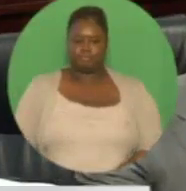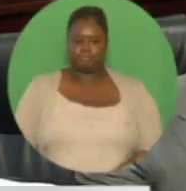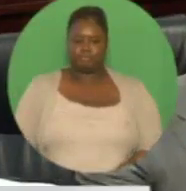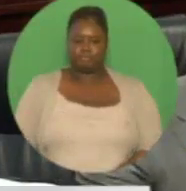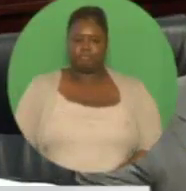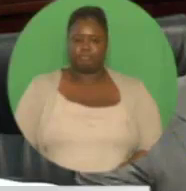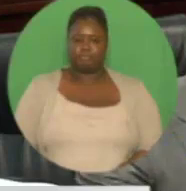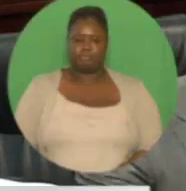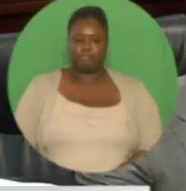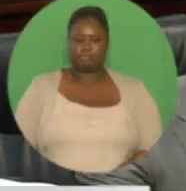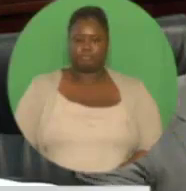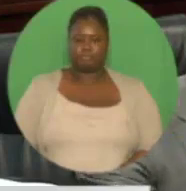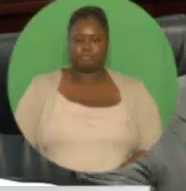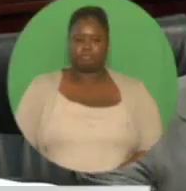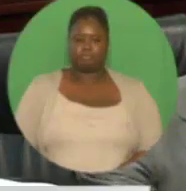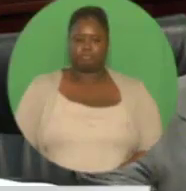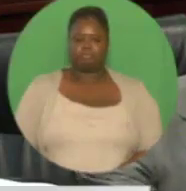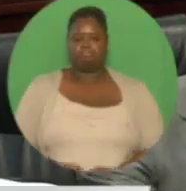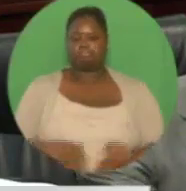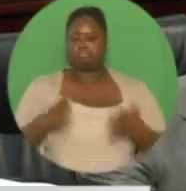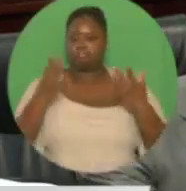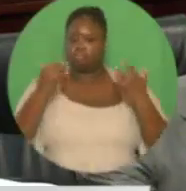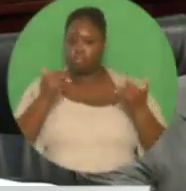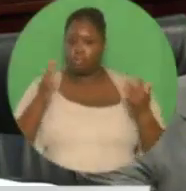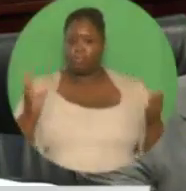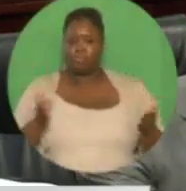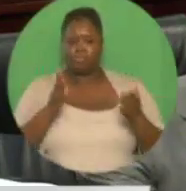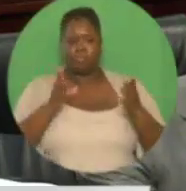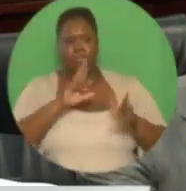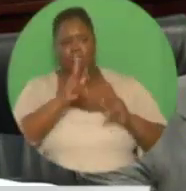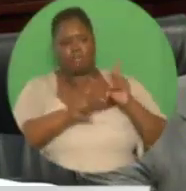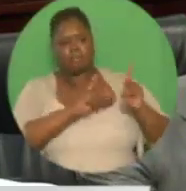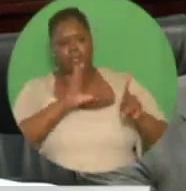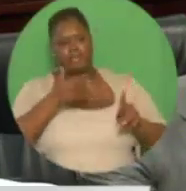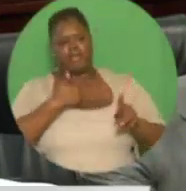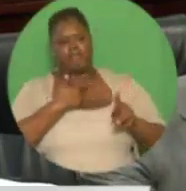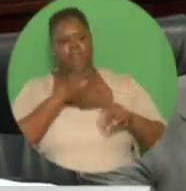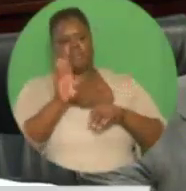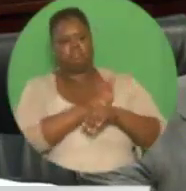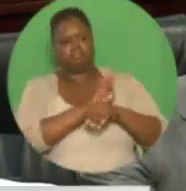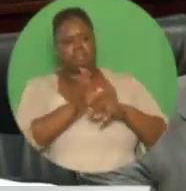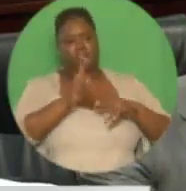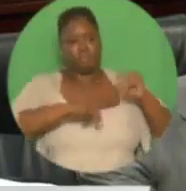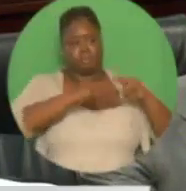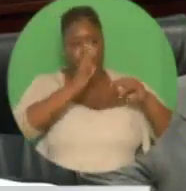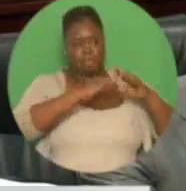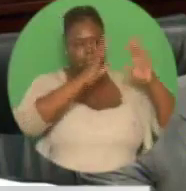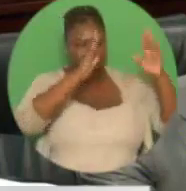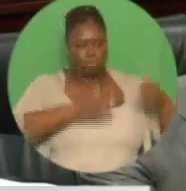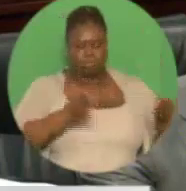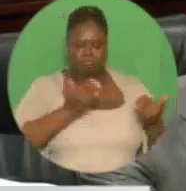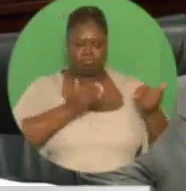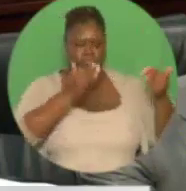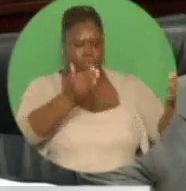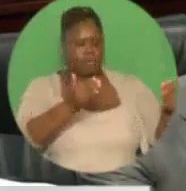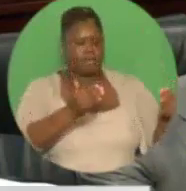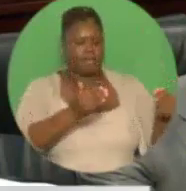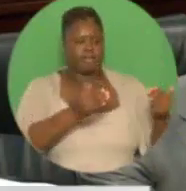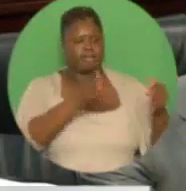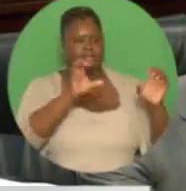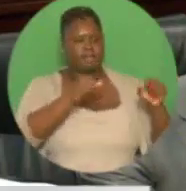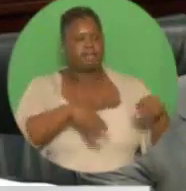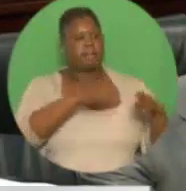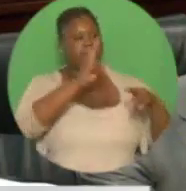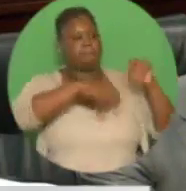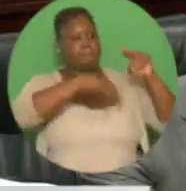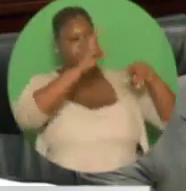homes with a view to expediting the supply of affordable housing for our low-income applicants. Participation in this program is